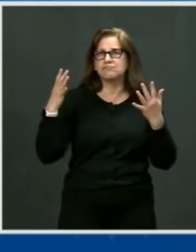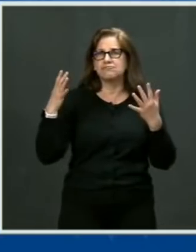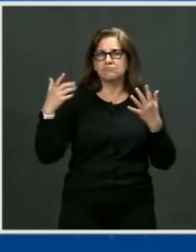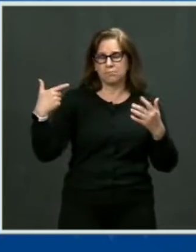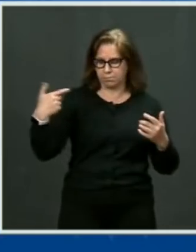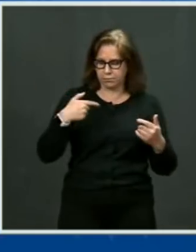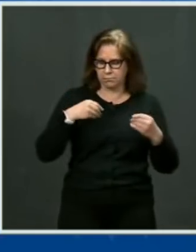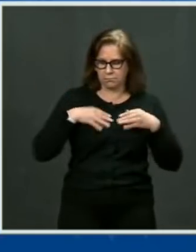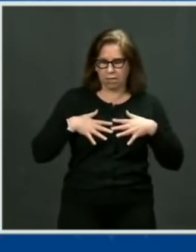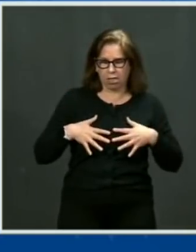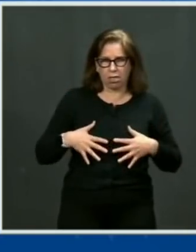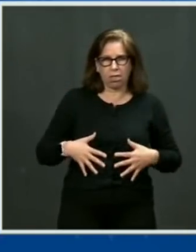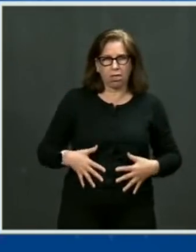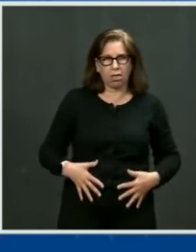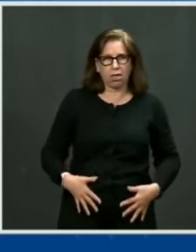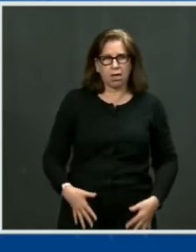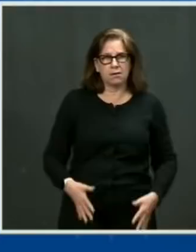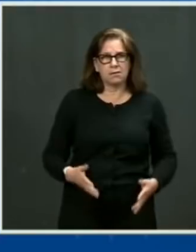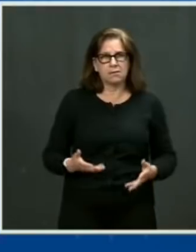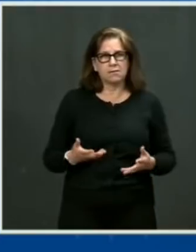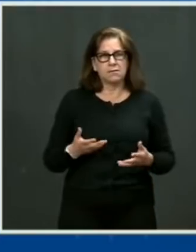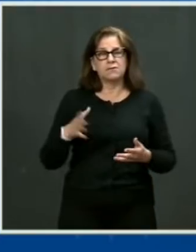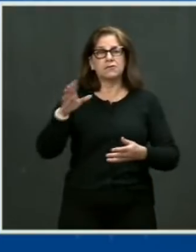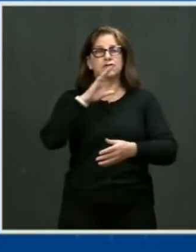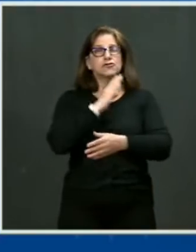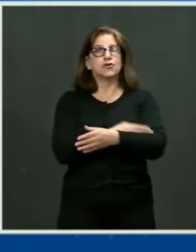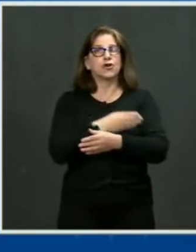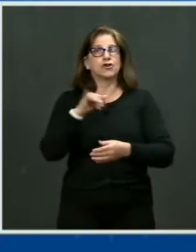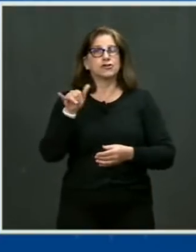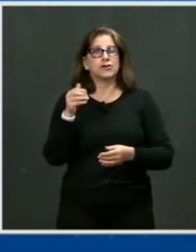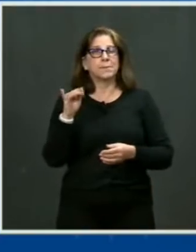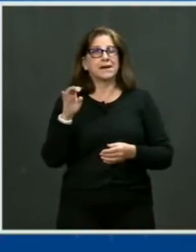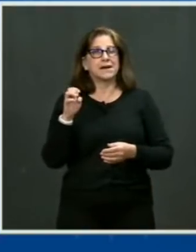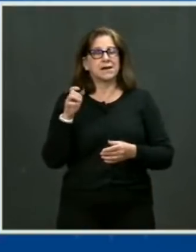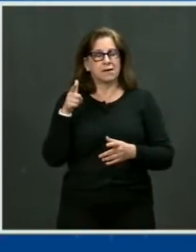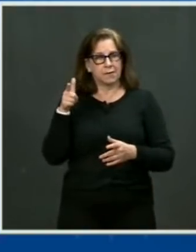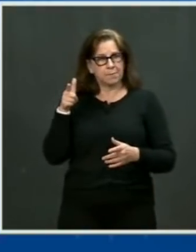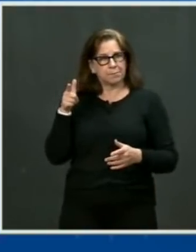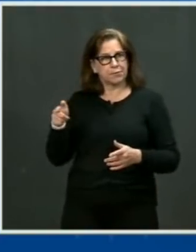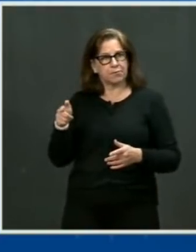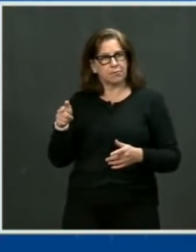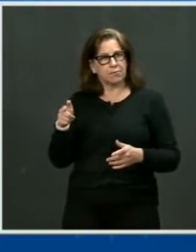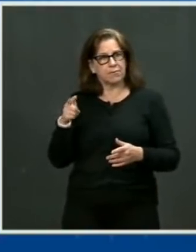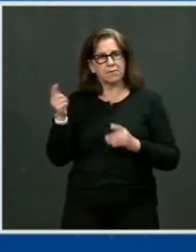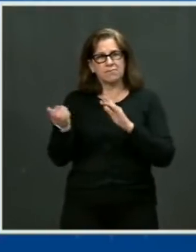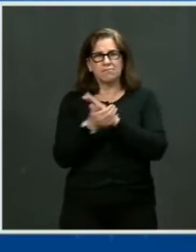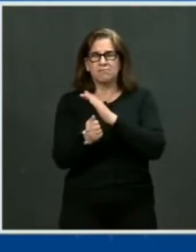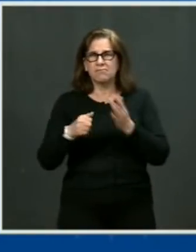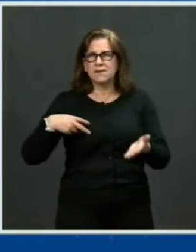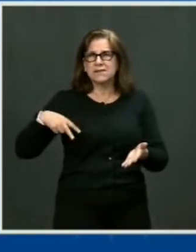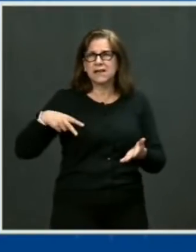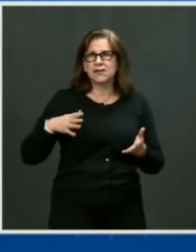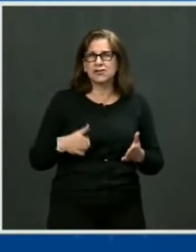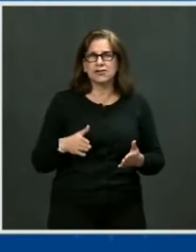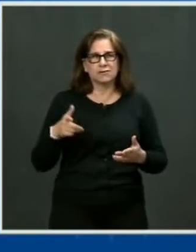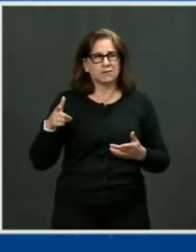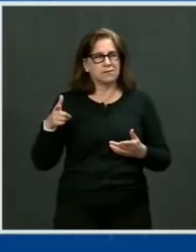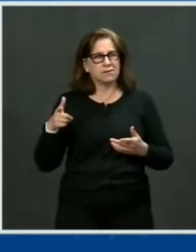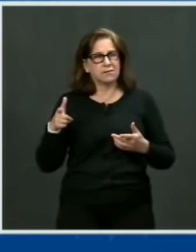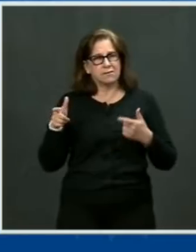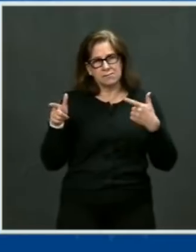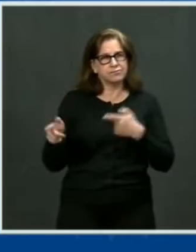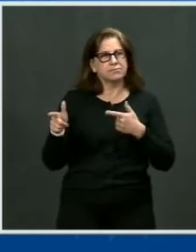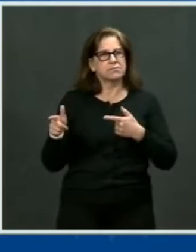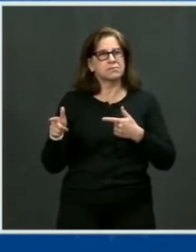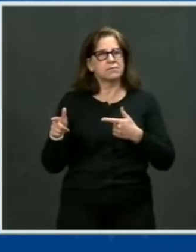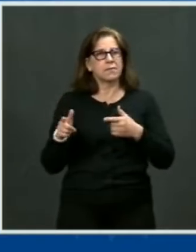at Marjory Stoneman Douglas High School. She was an accomplished dancer. I see Brandon Wolf over